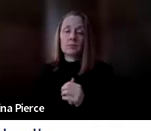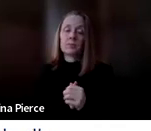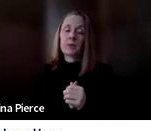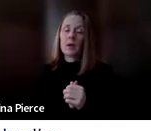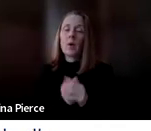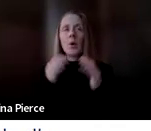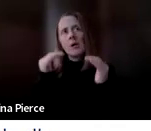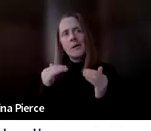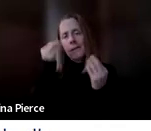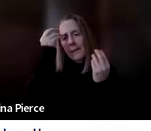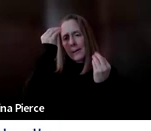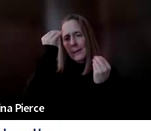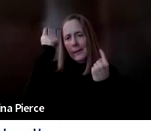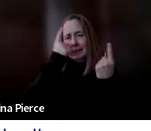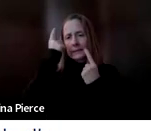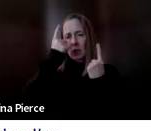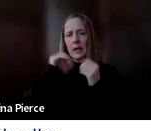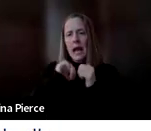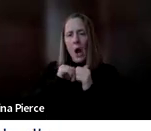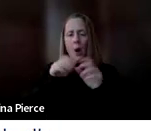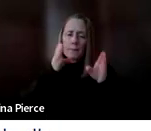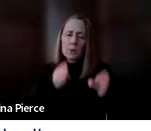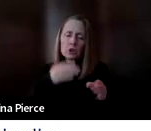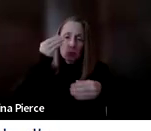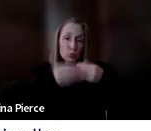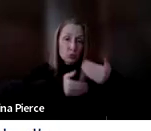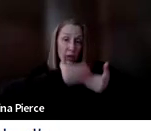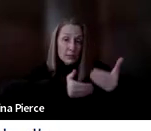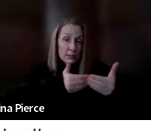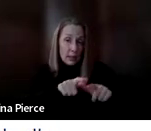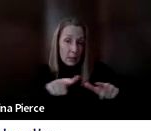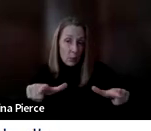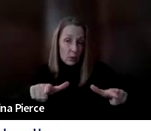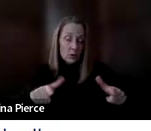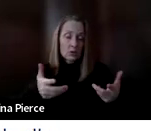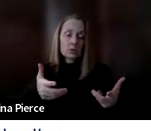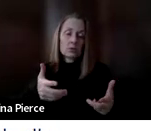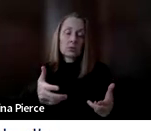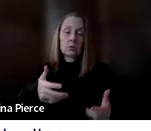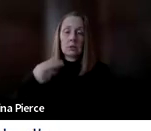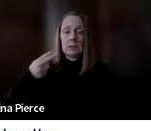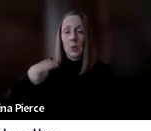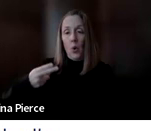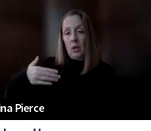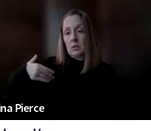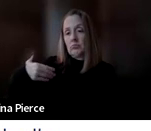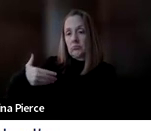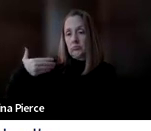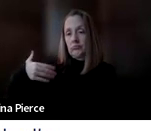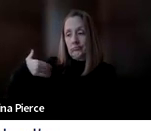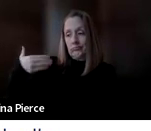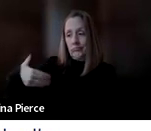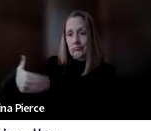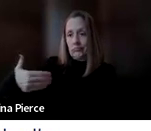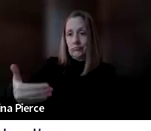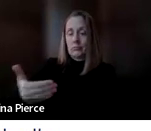processes language. Traditionally, historically, people thought about language development